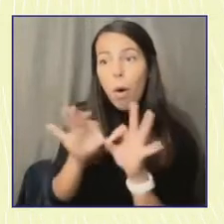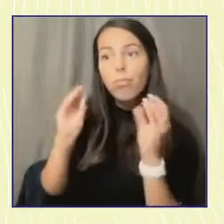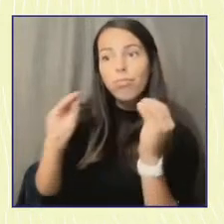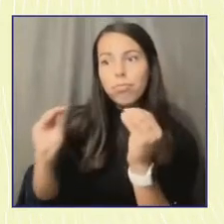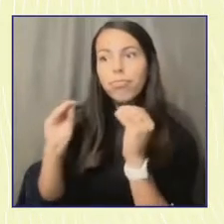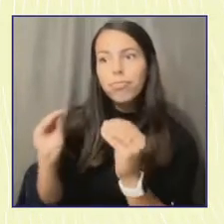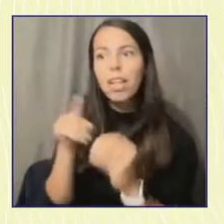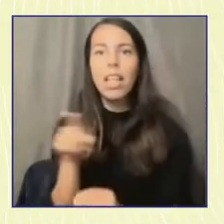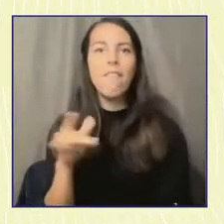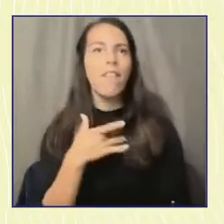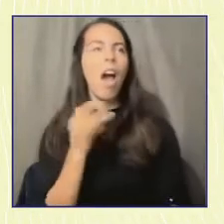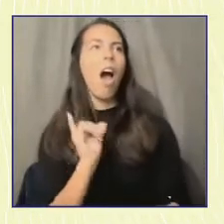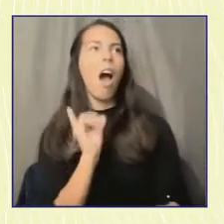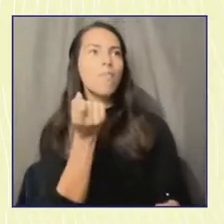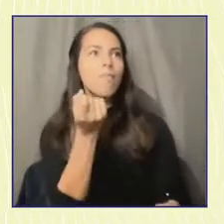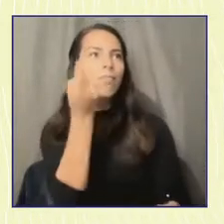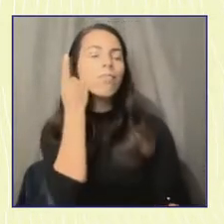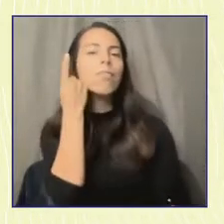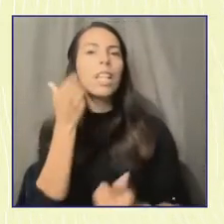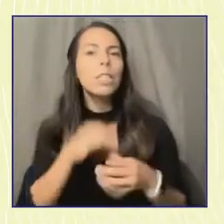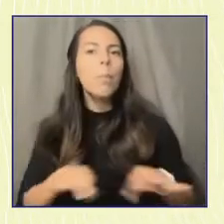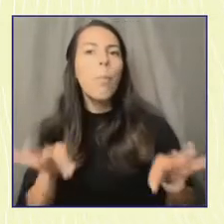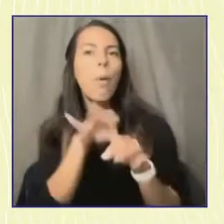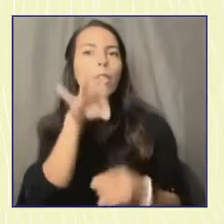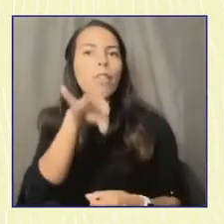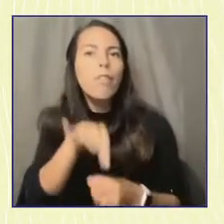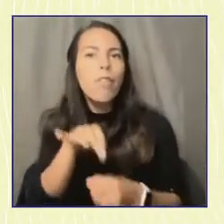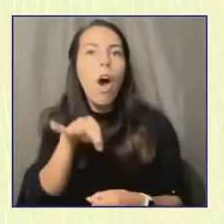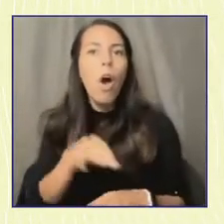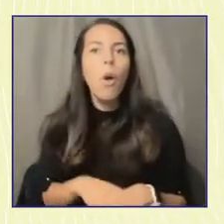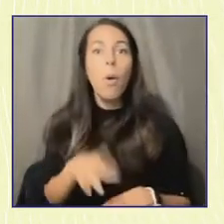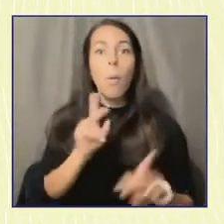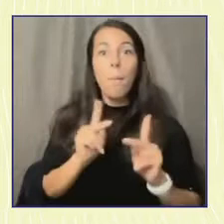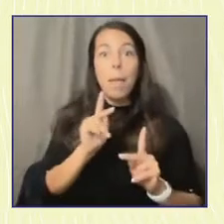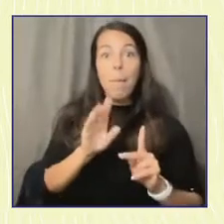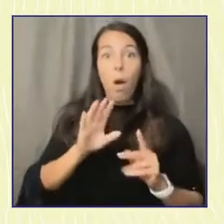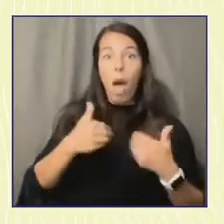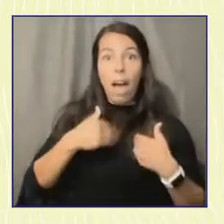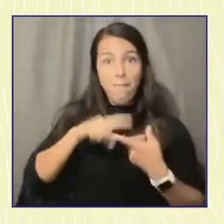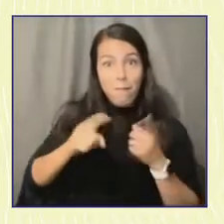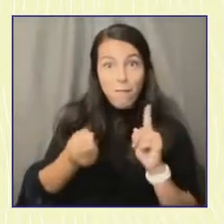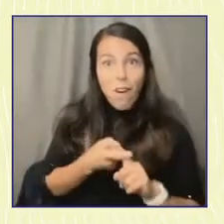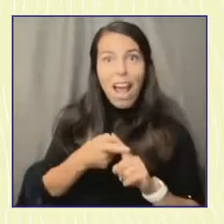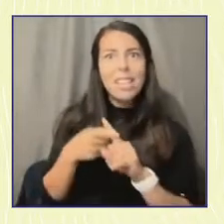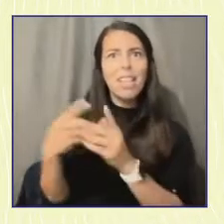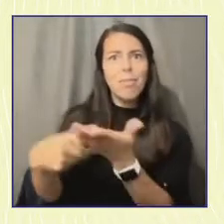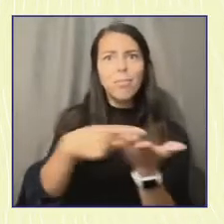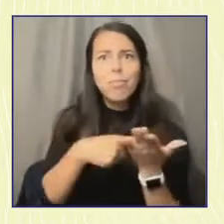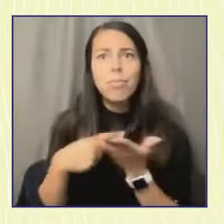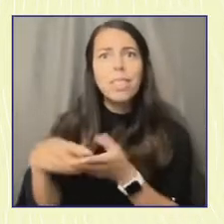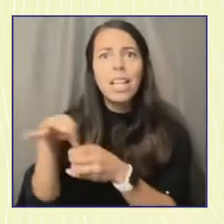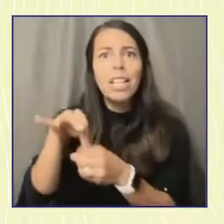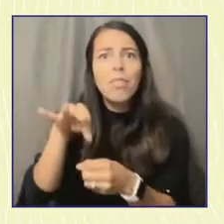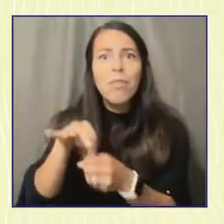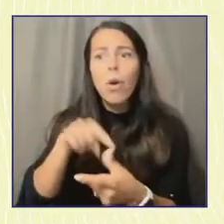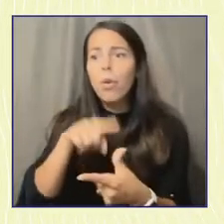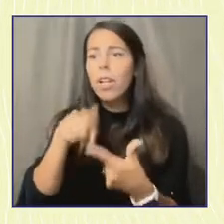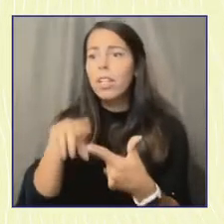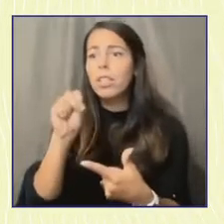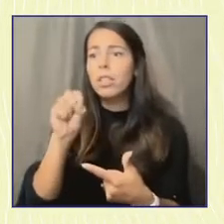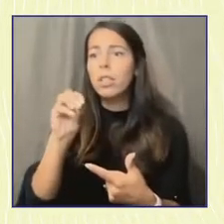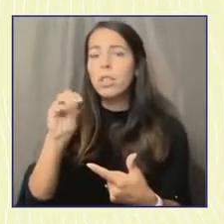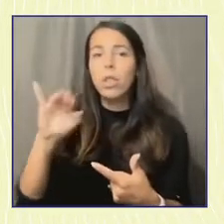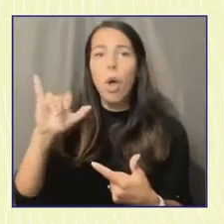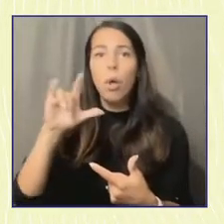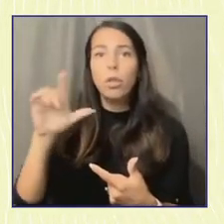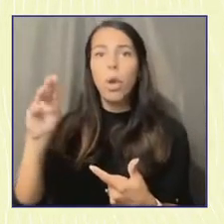report that young people talk to their friends a ton about elections and voting and they check social media a ton to learn about those things. And